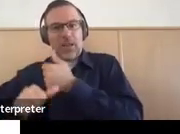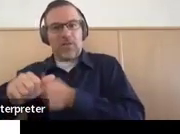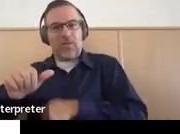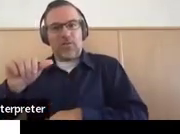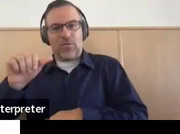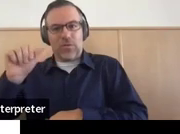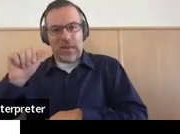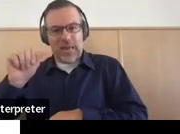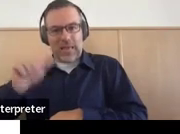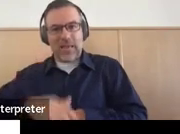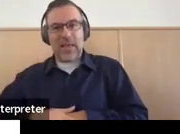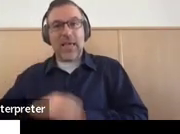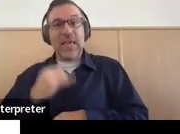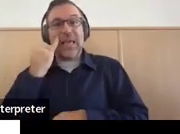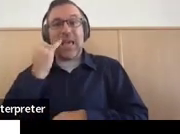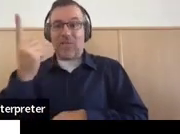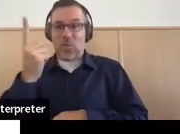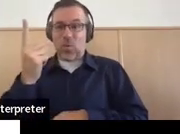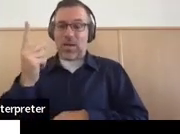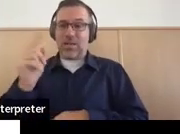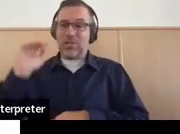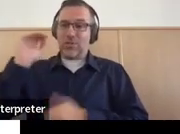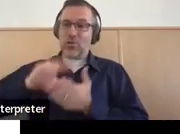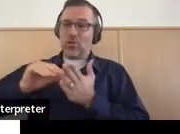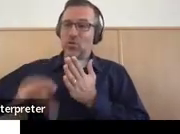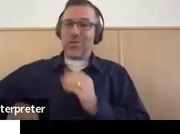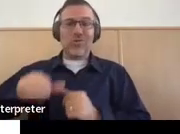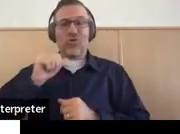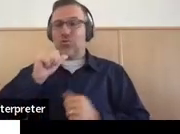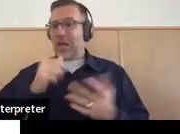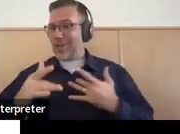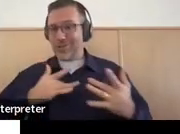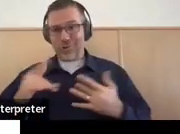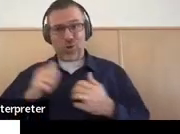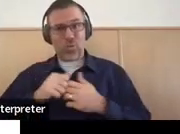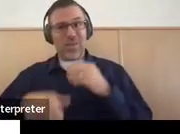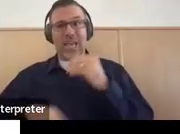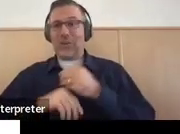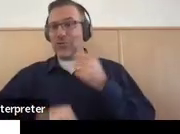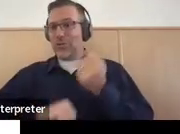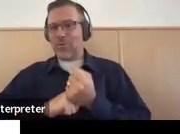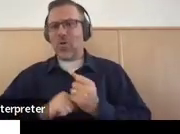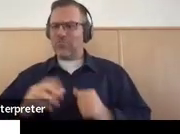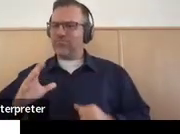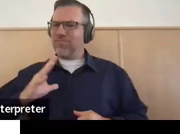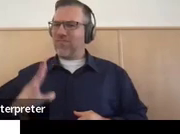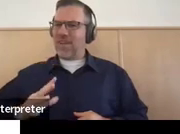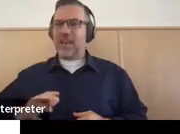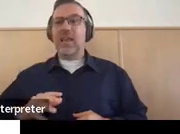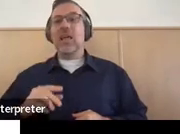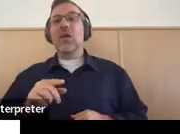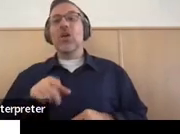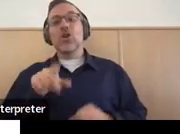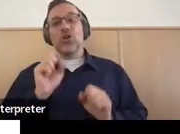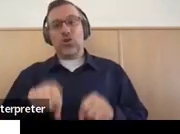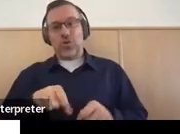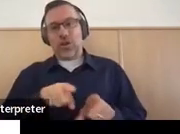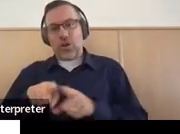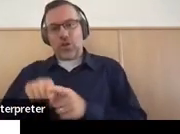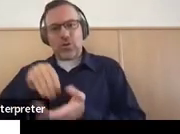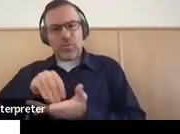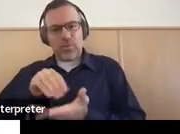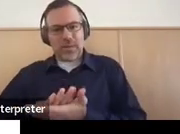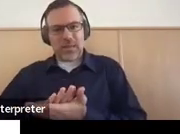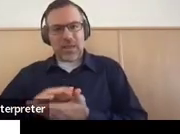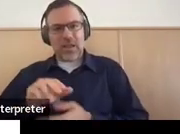that you're not concerned with them needing any extra support there, that's fine. The other place you can put N.A. is